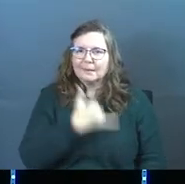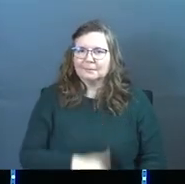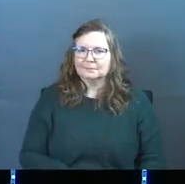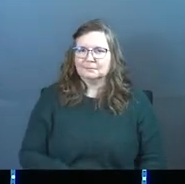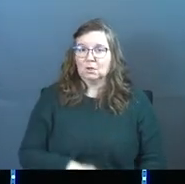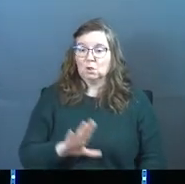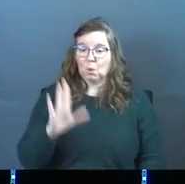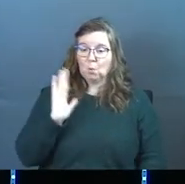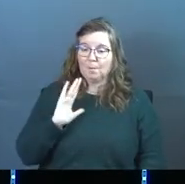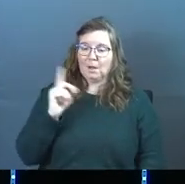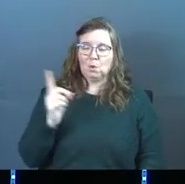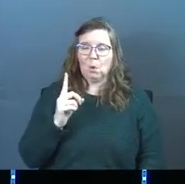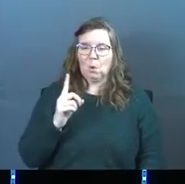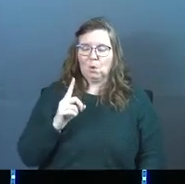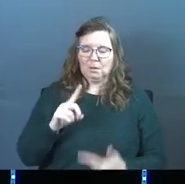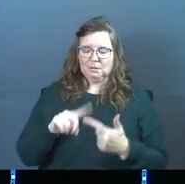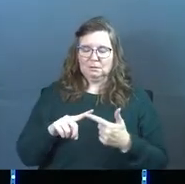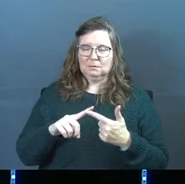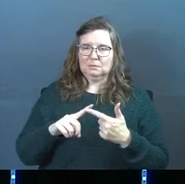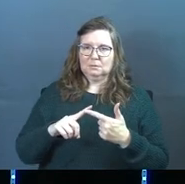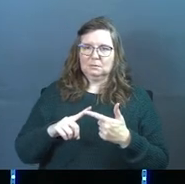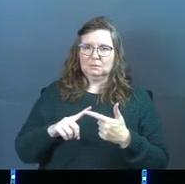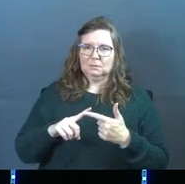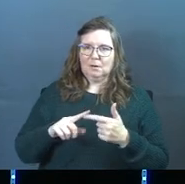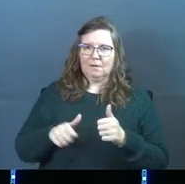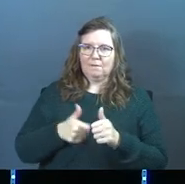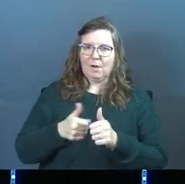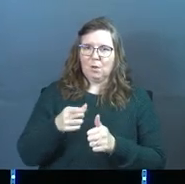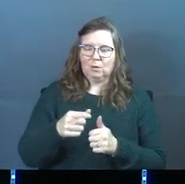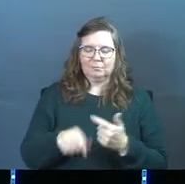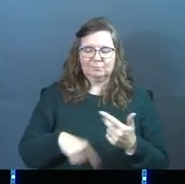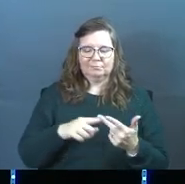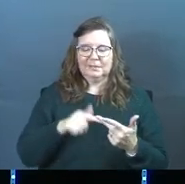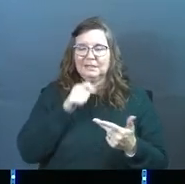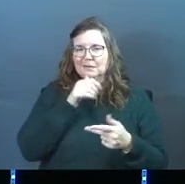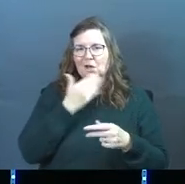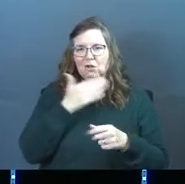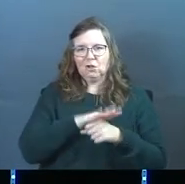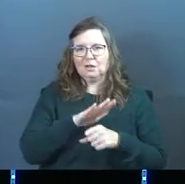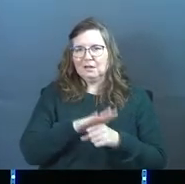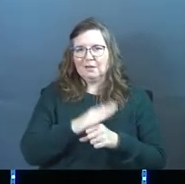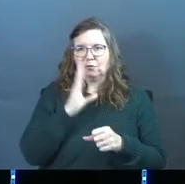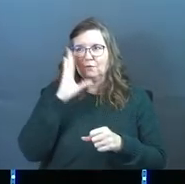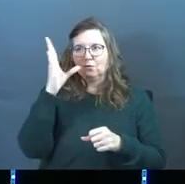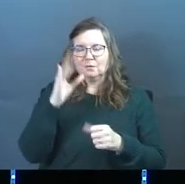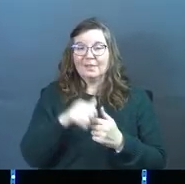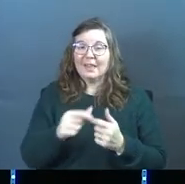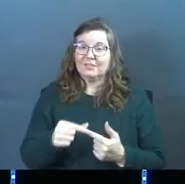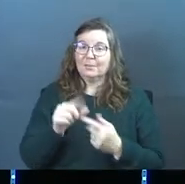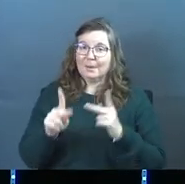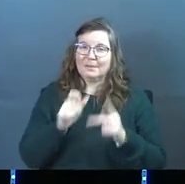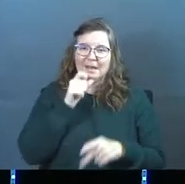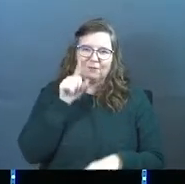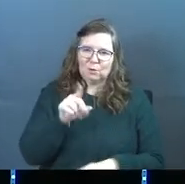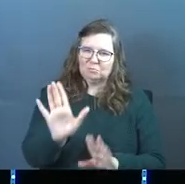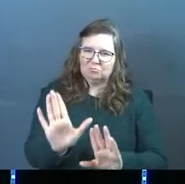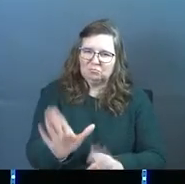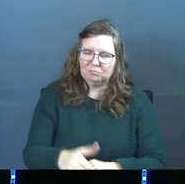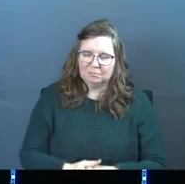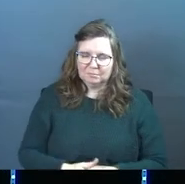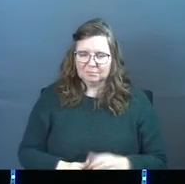Your past will always haunt you. You're not good enough to have a destiny. That's for special people, not for you.